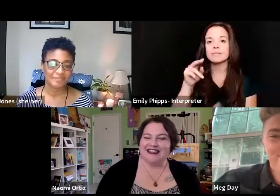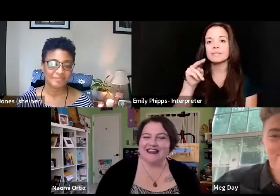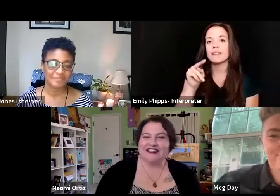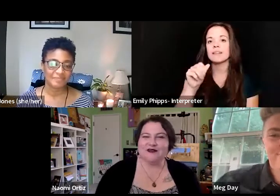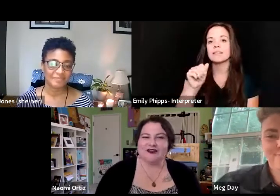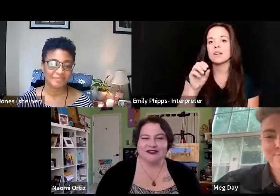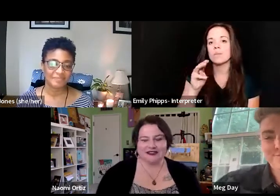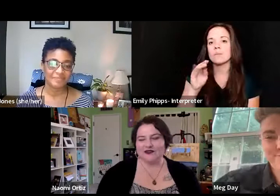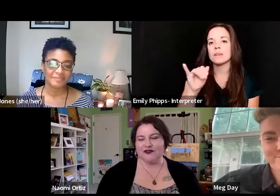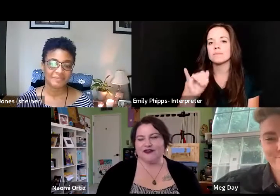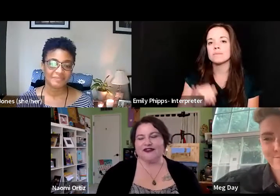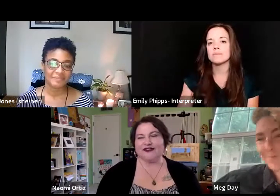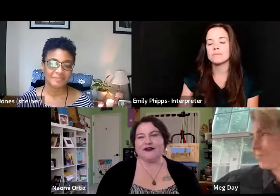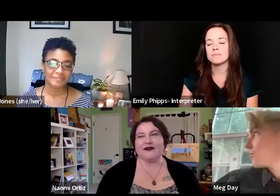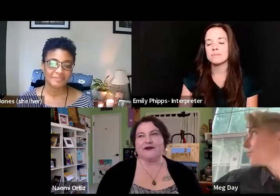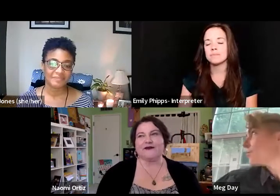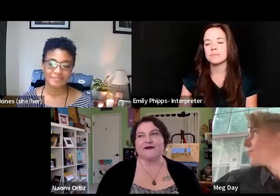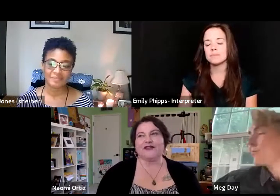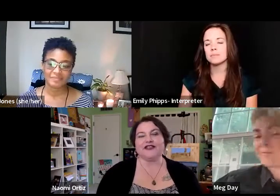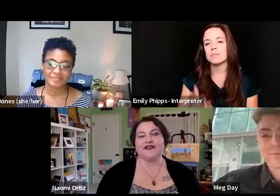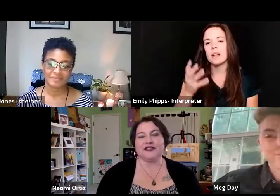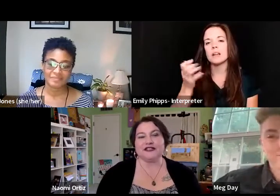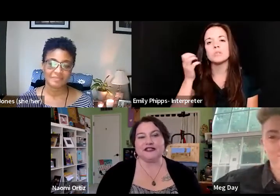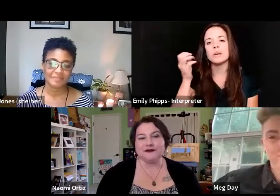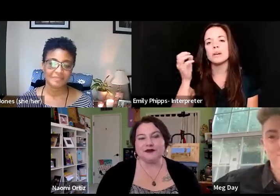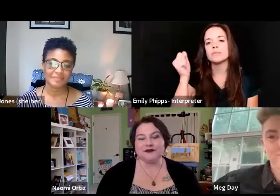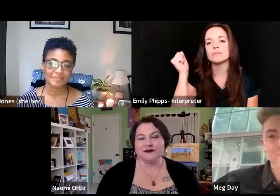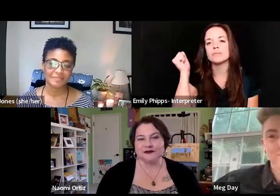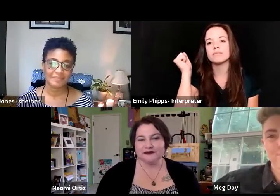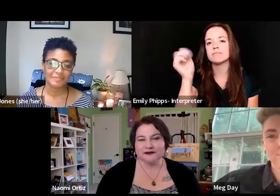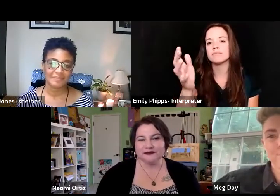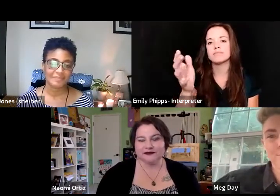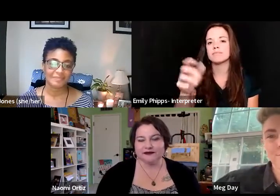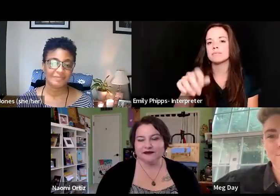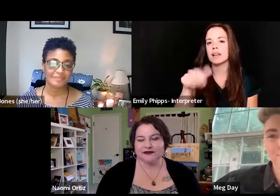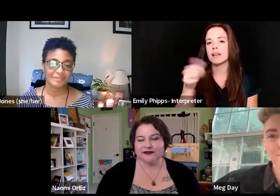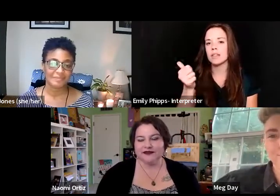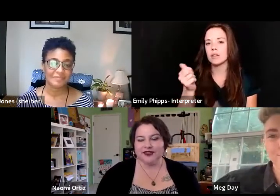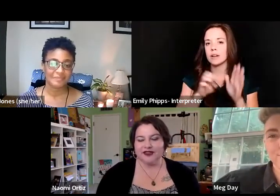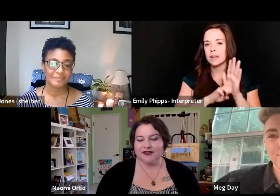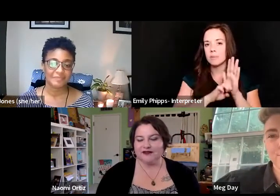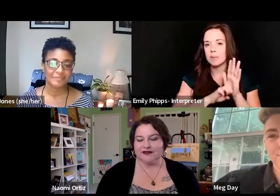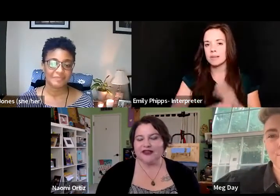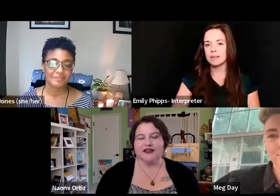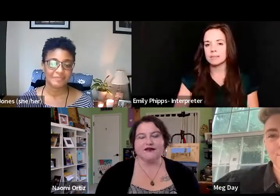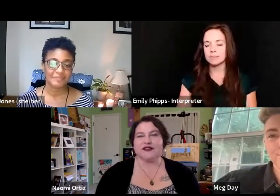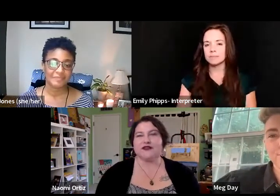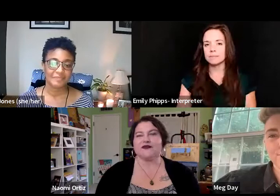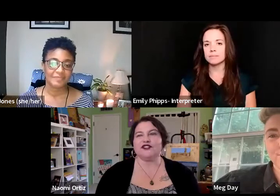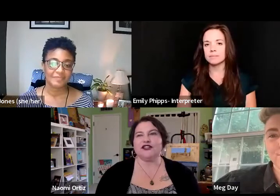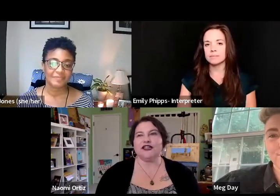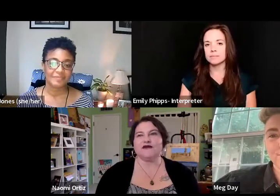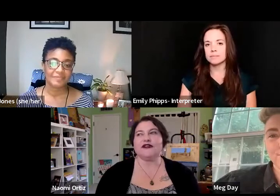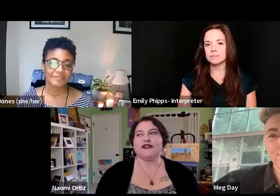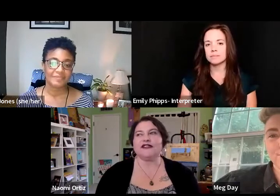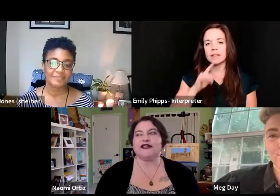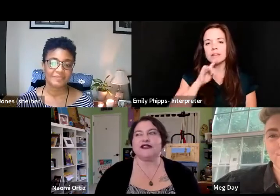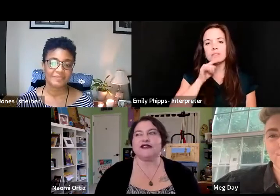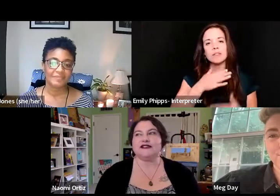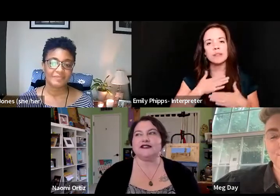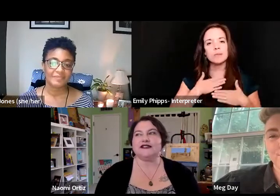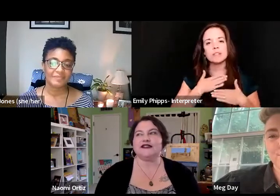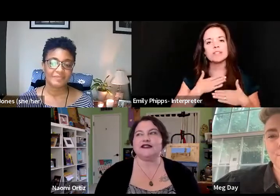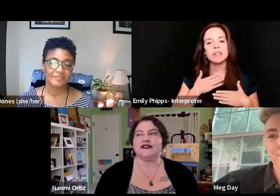Uh, I just wanted to throw in, um, a different example. Um, and I really appreciate, I've been